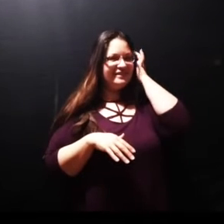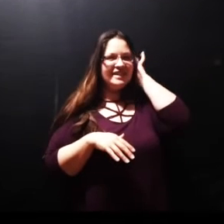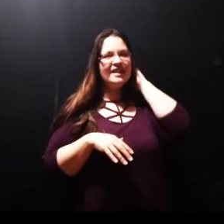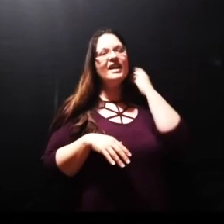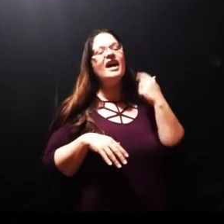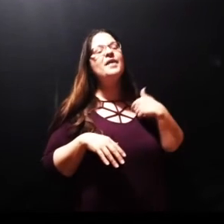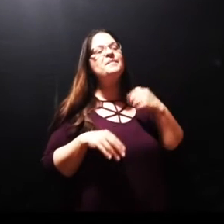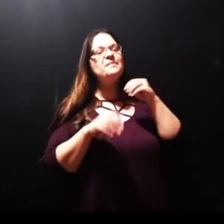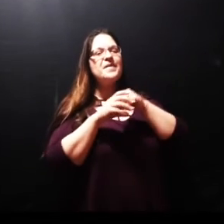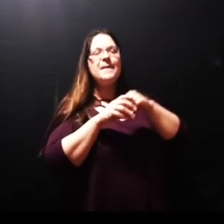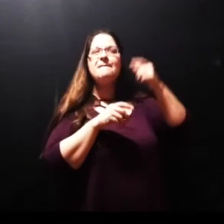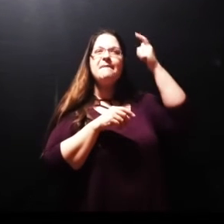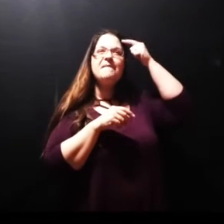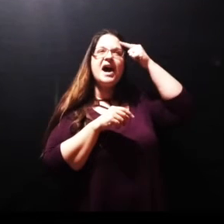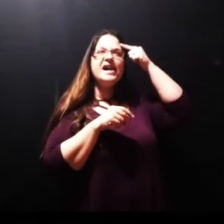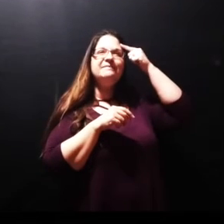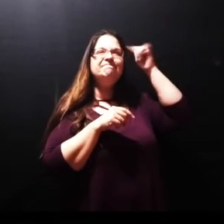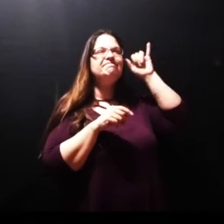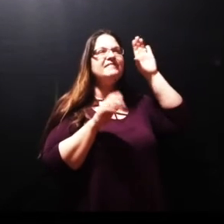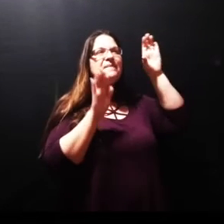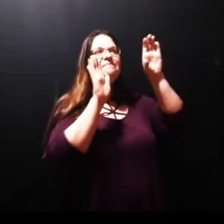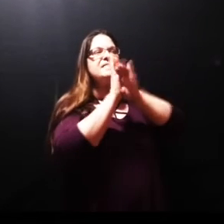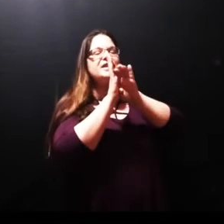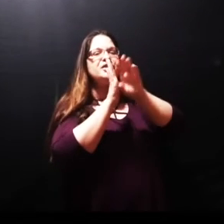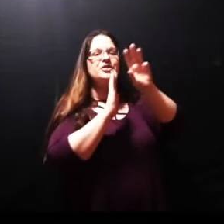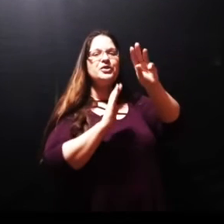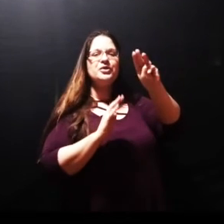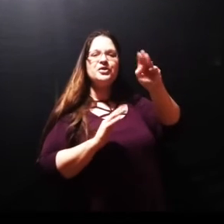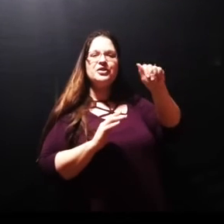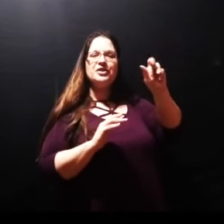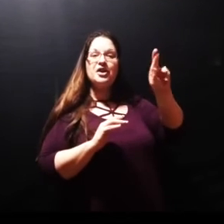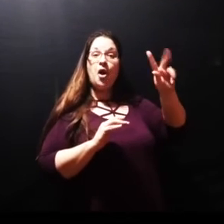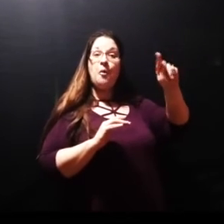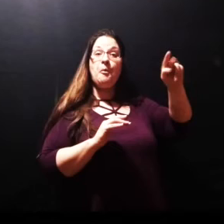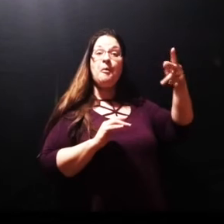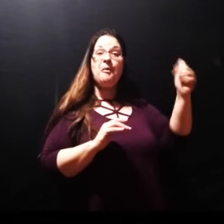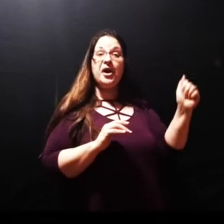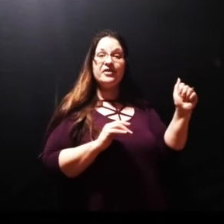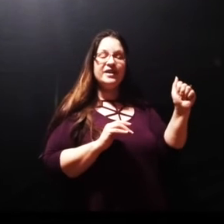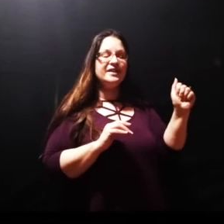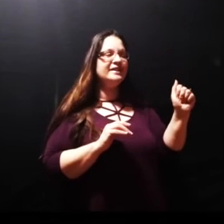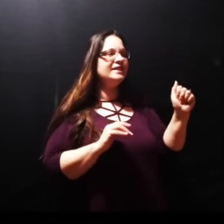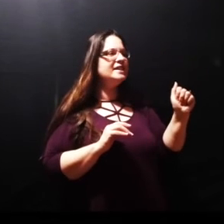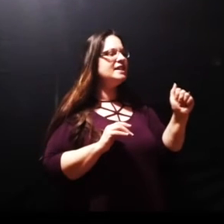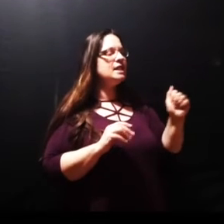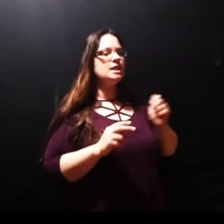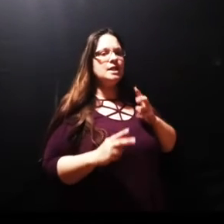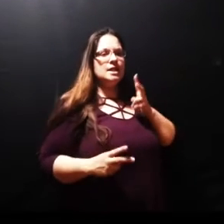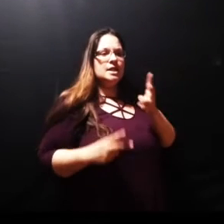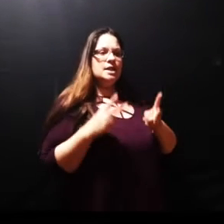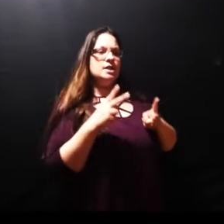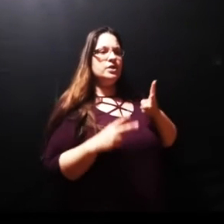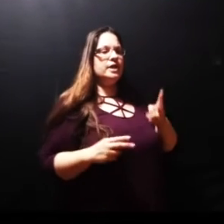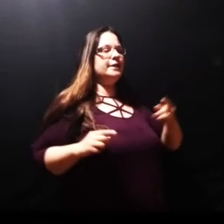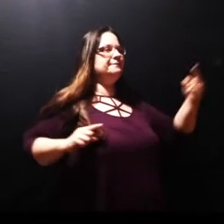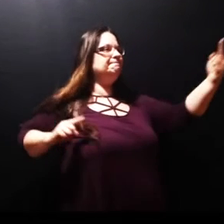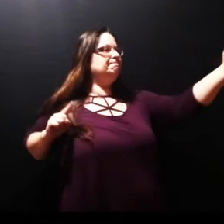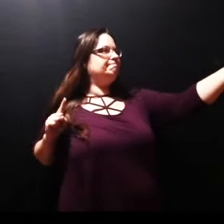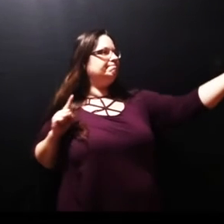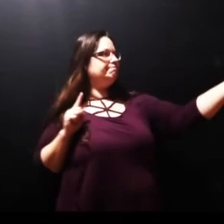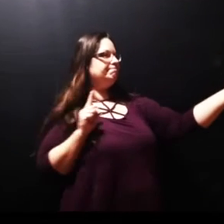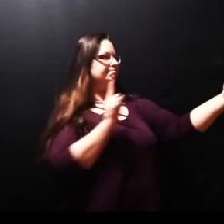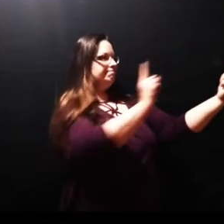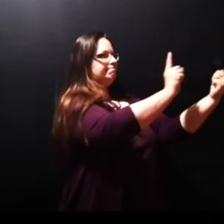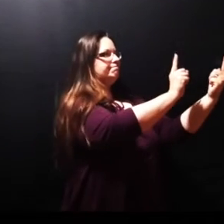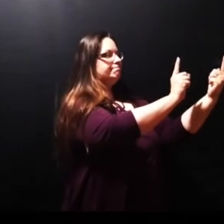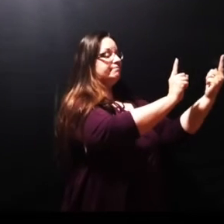but in my mind I see Martha and she is striding up to Jesus and she is in a hurry because she has to talk to